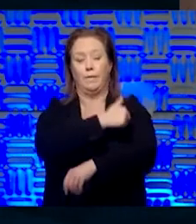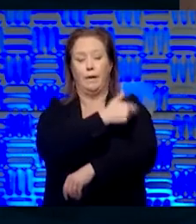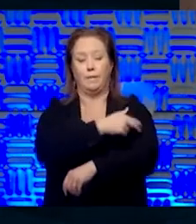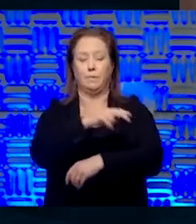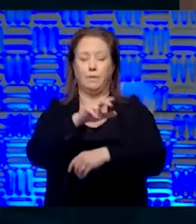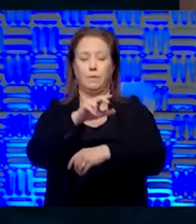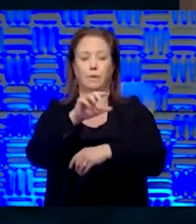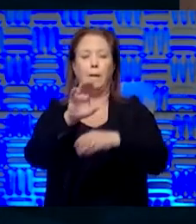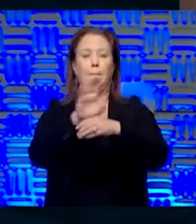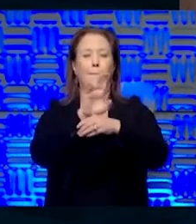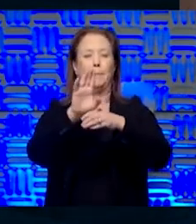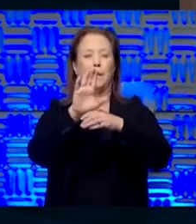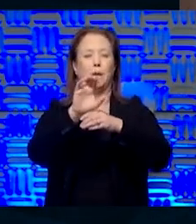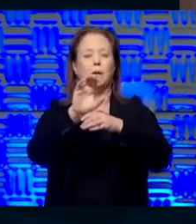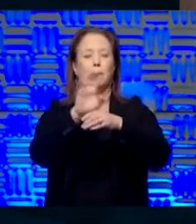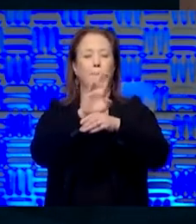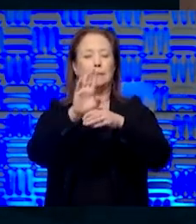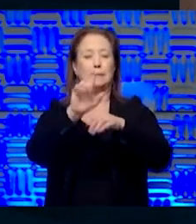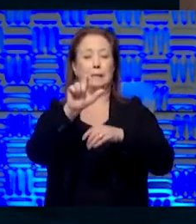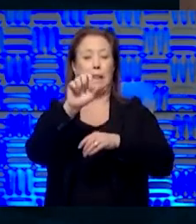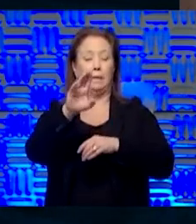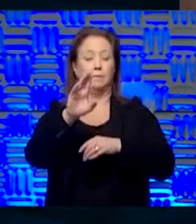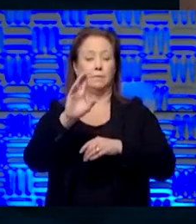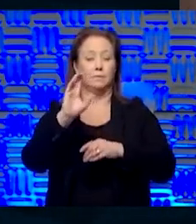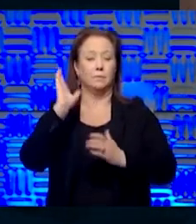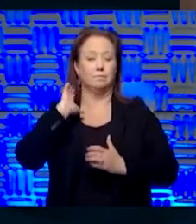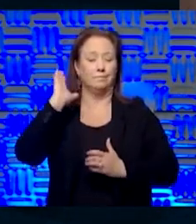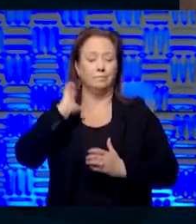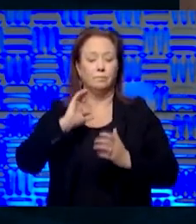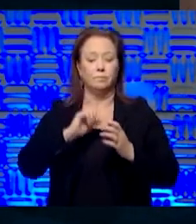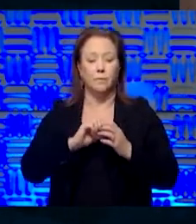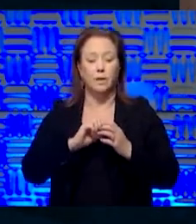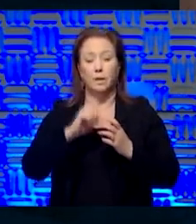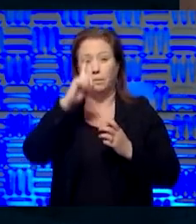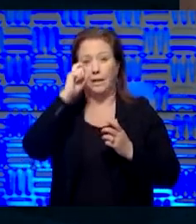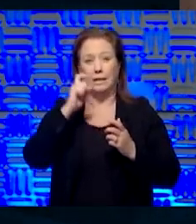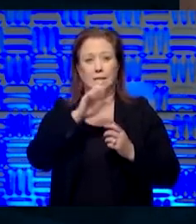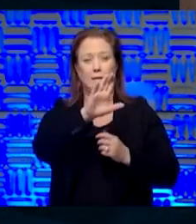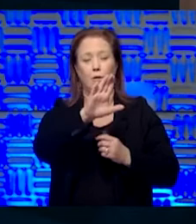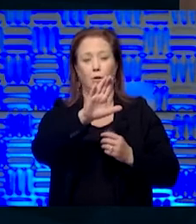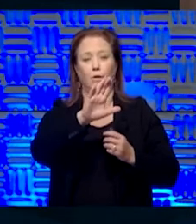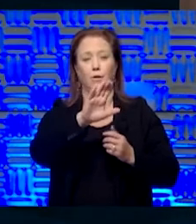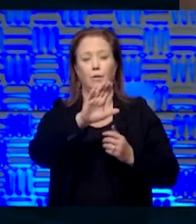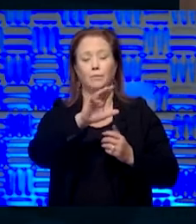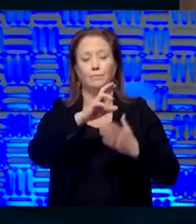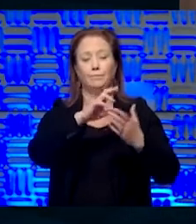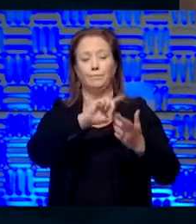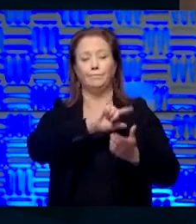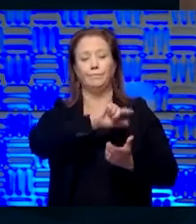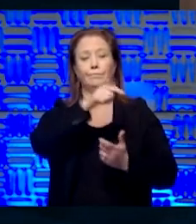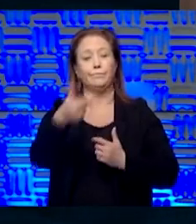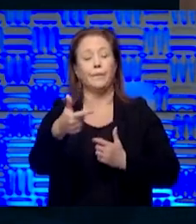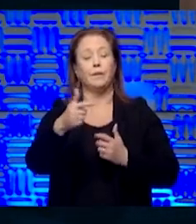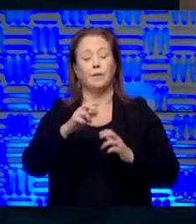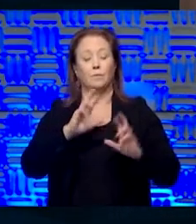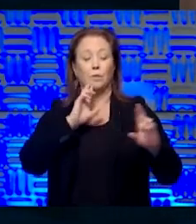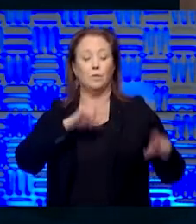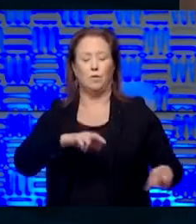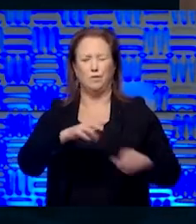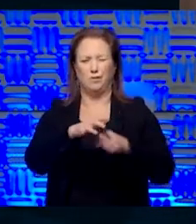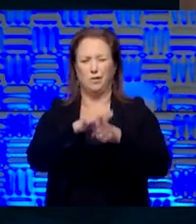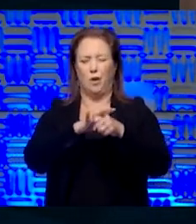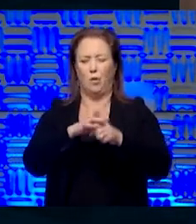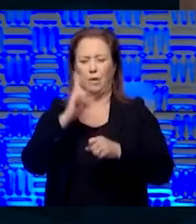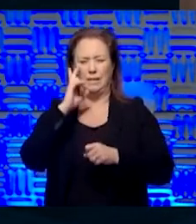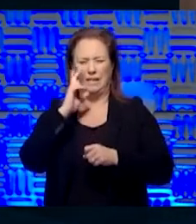used the commercial labs as much as they maybe could have because the turnaround is so slow, you know, it wasn't unusual and Steve, you correct me, but we were